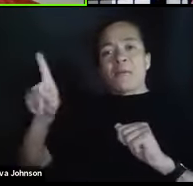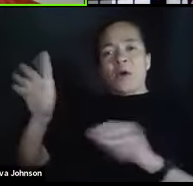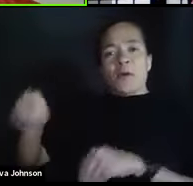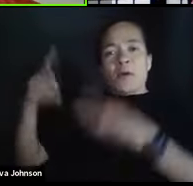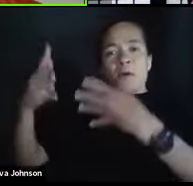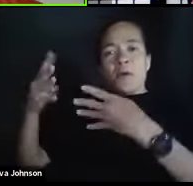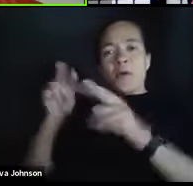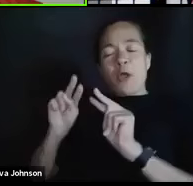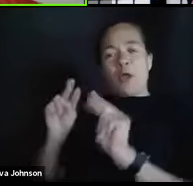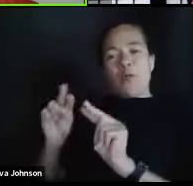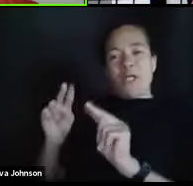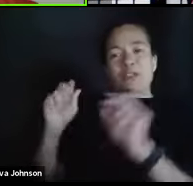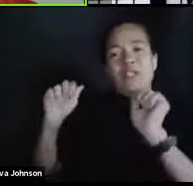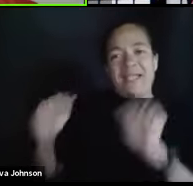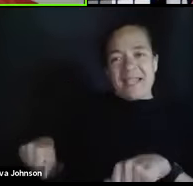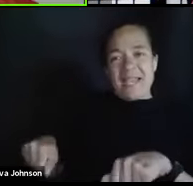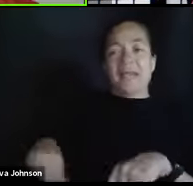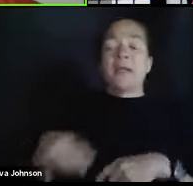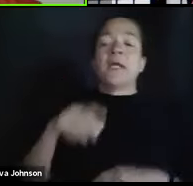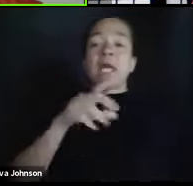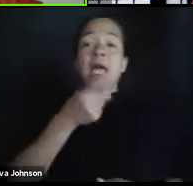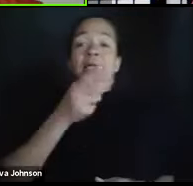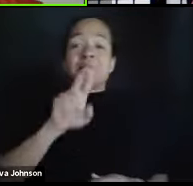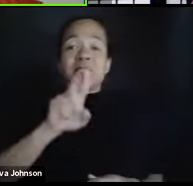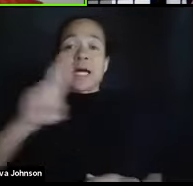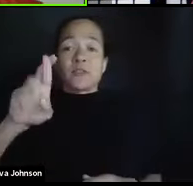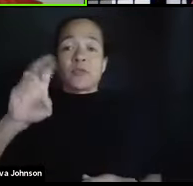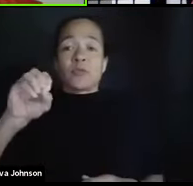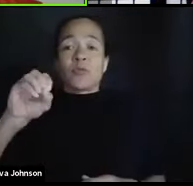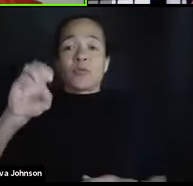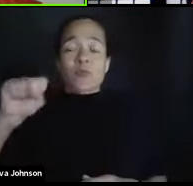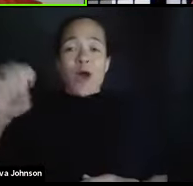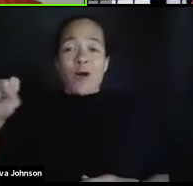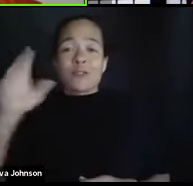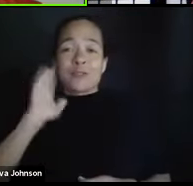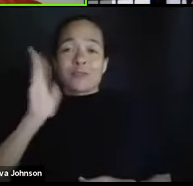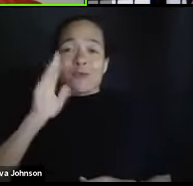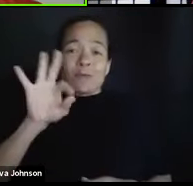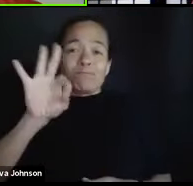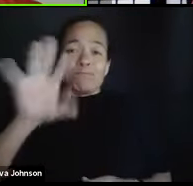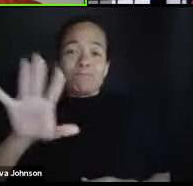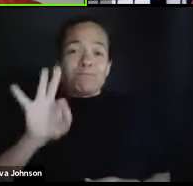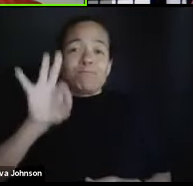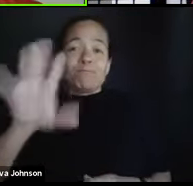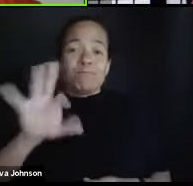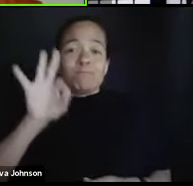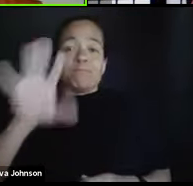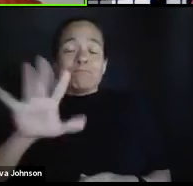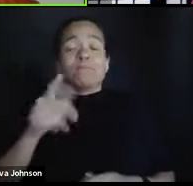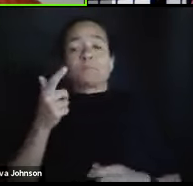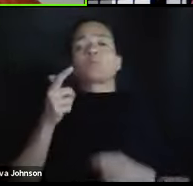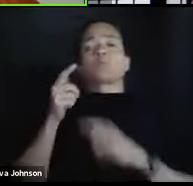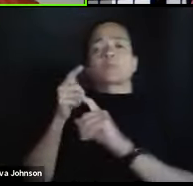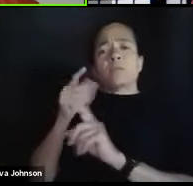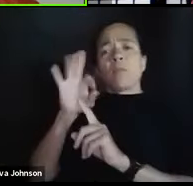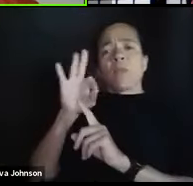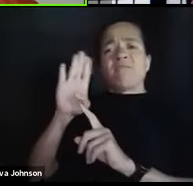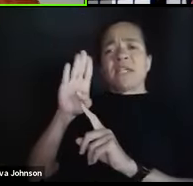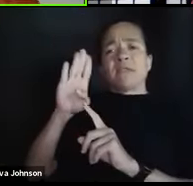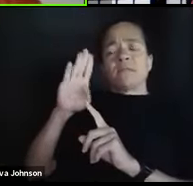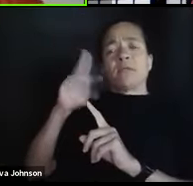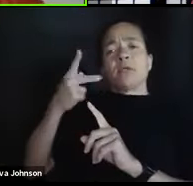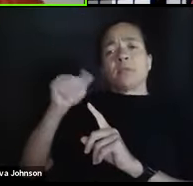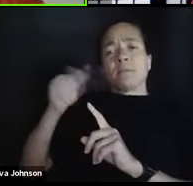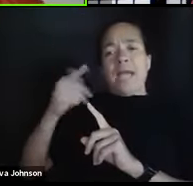from Dr. Ross that you'll hear in just a moment, you definitely can visit our UofL admissions Facebook page, the page you're on now